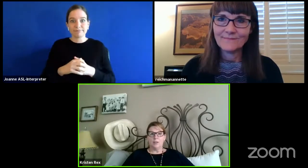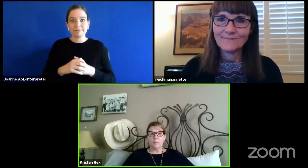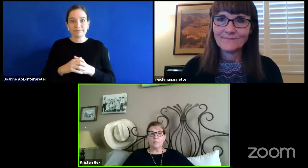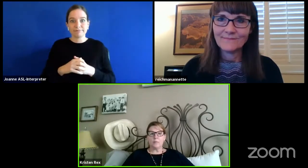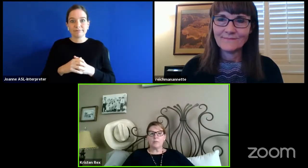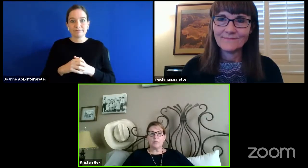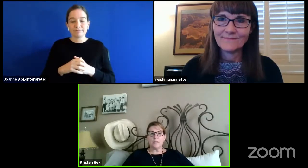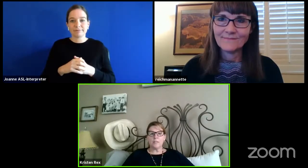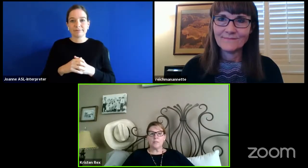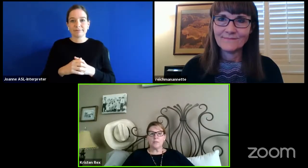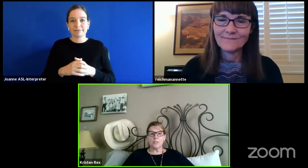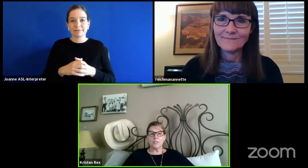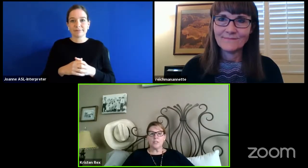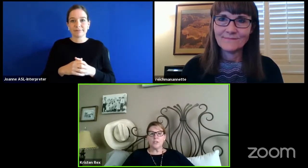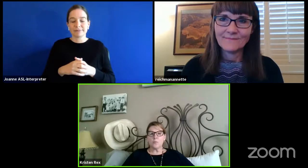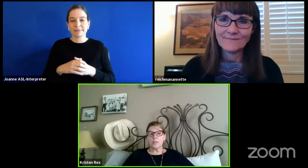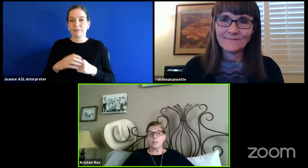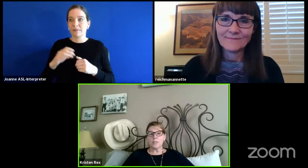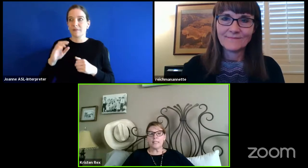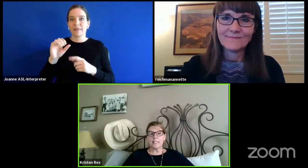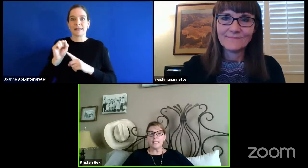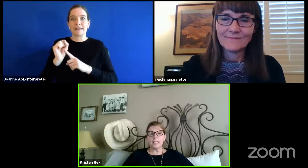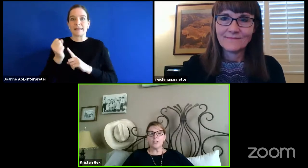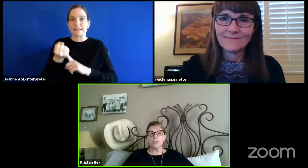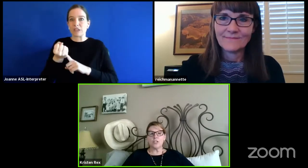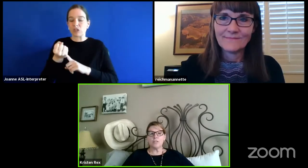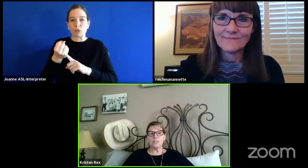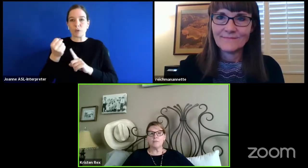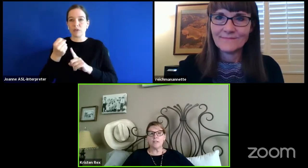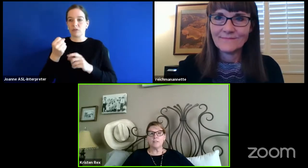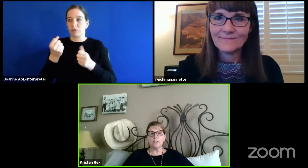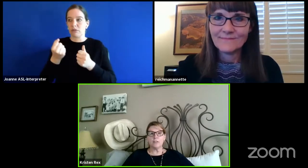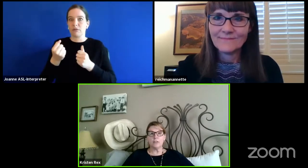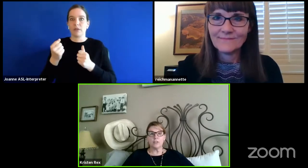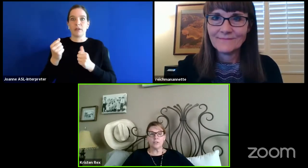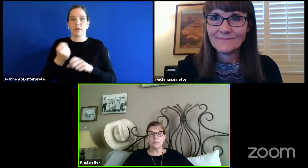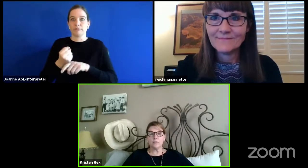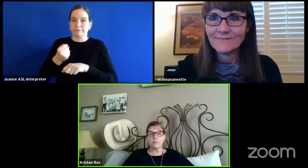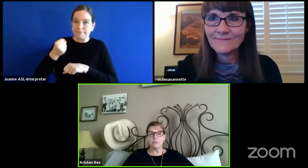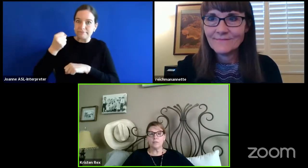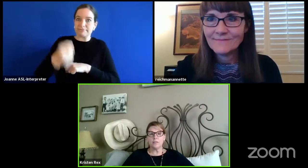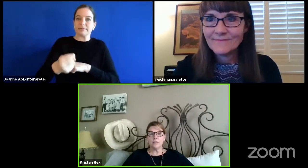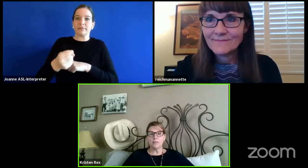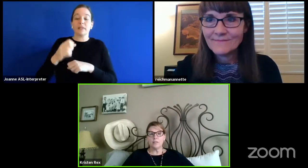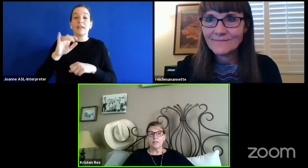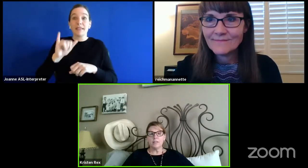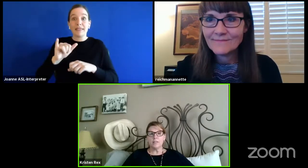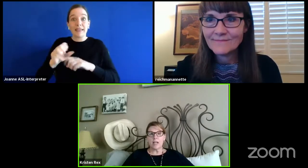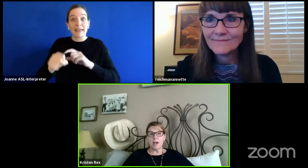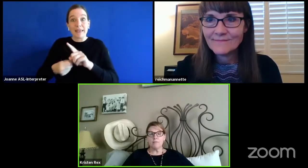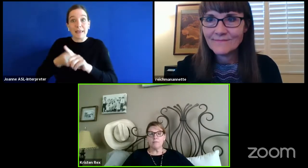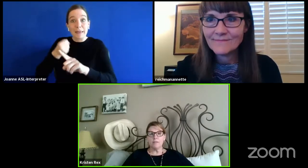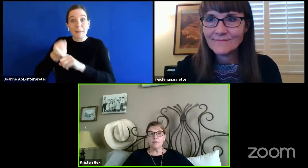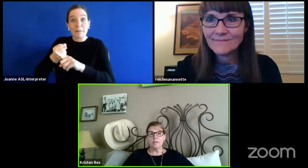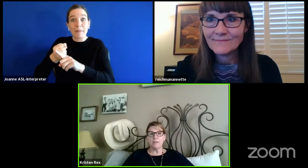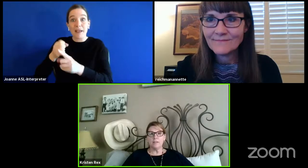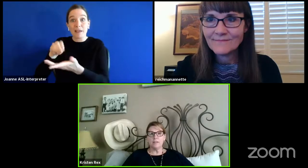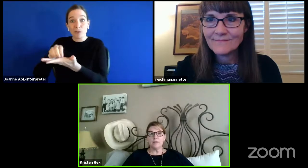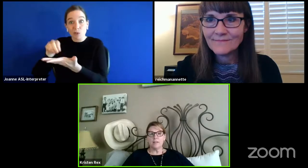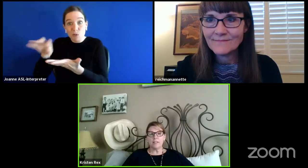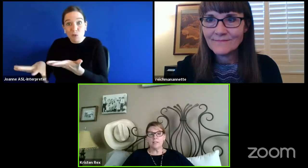We were thrust into a situation that did not just affect our students, staff,